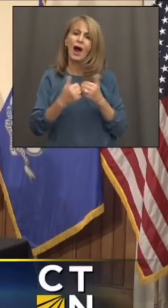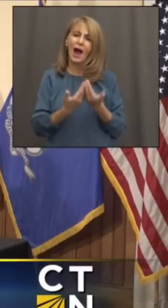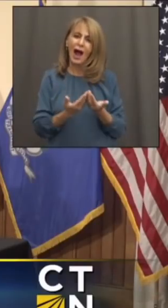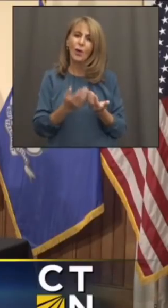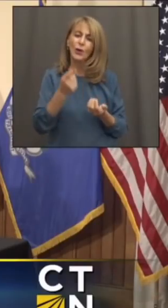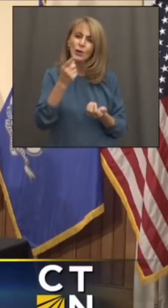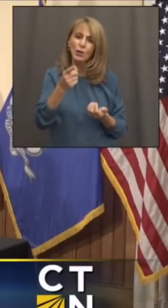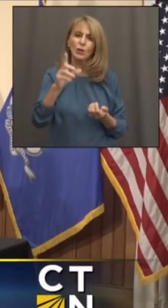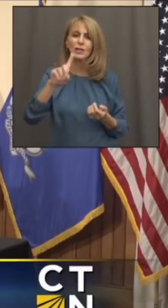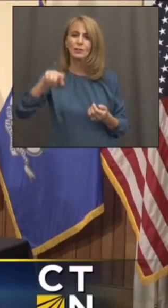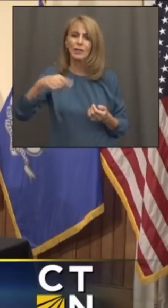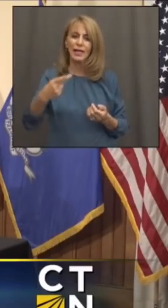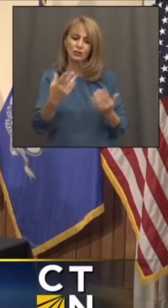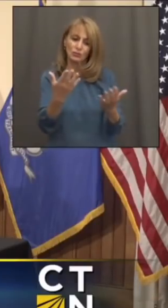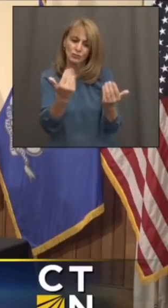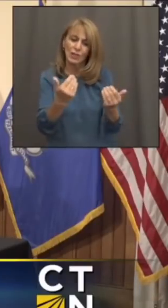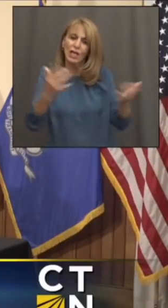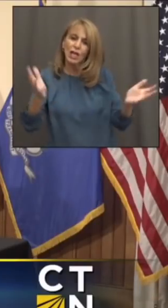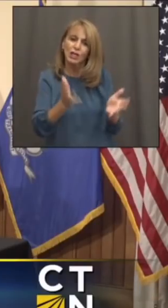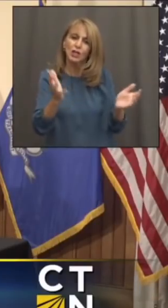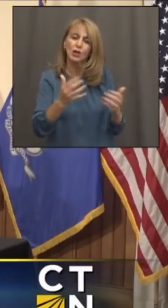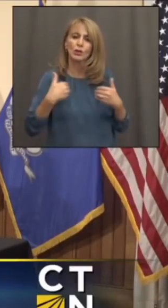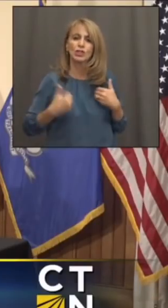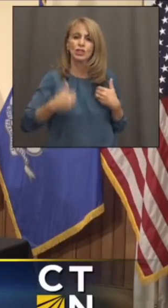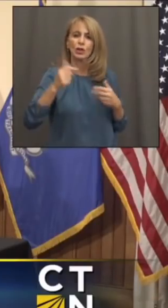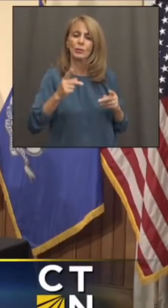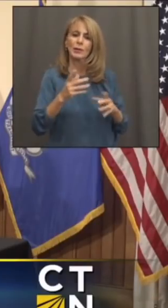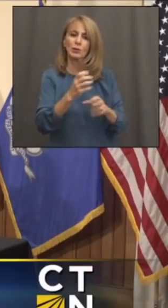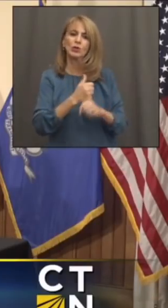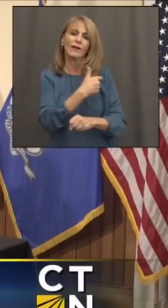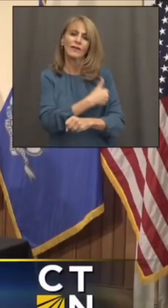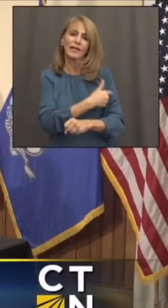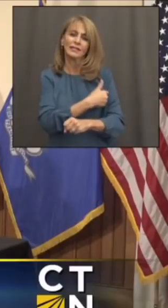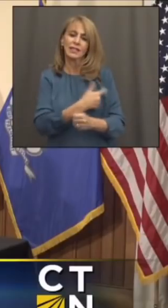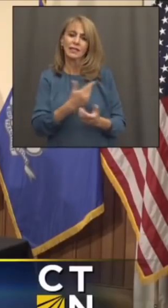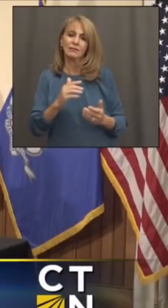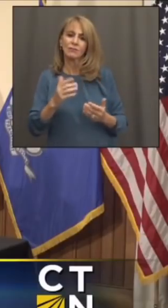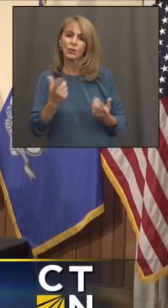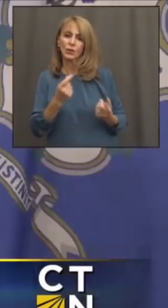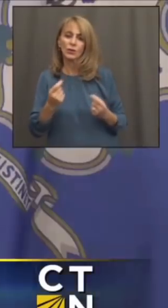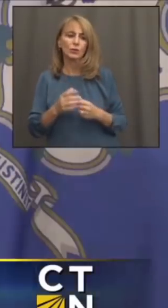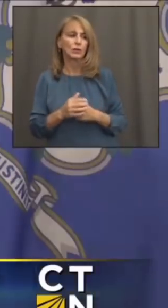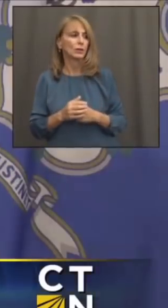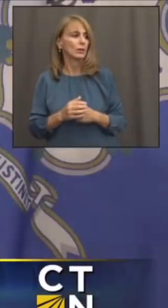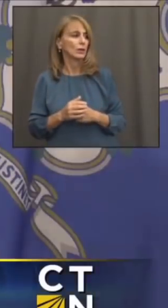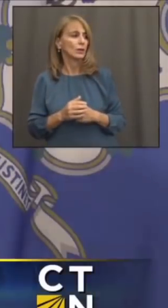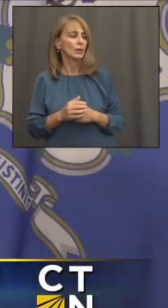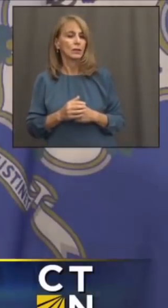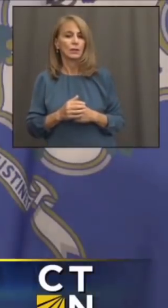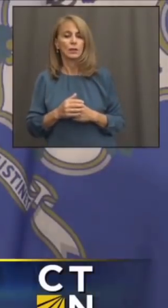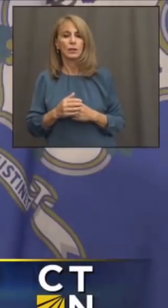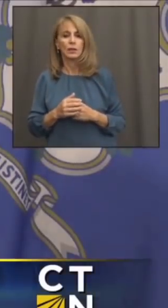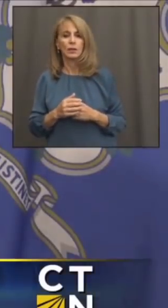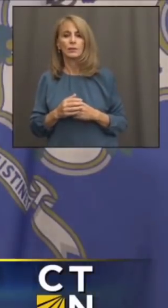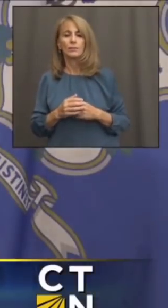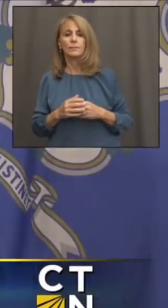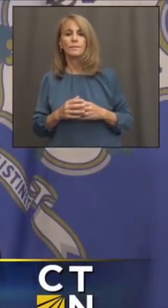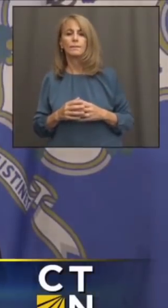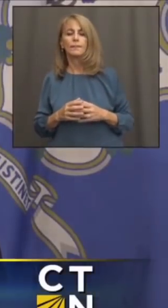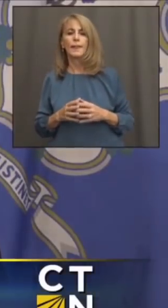specifically target, you know, the youngest eligible people to get them vaccinated? Yeah, might that – put that back up there, Max.